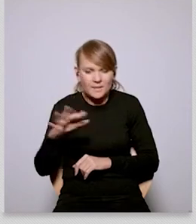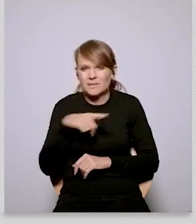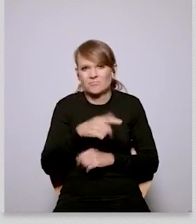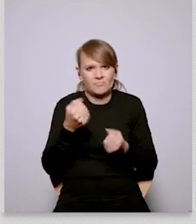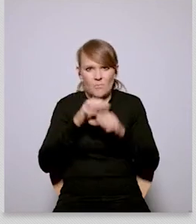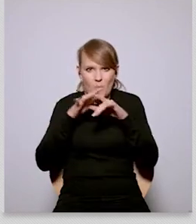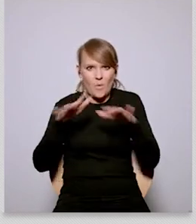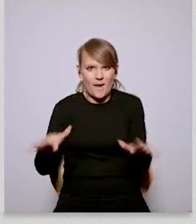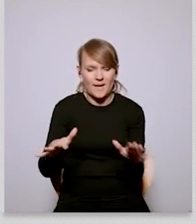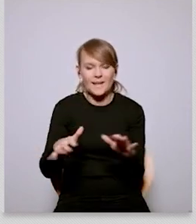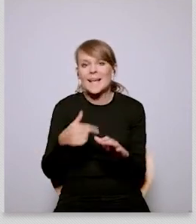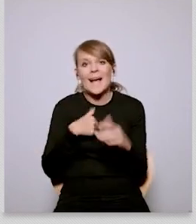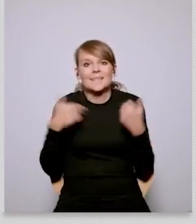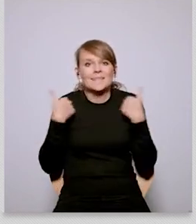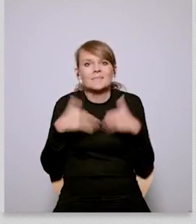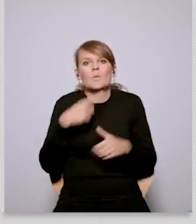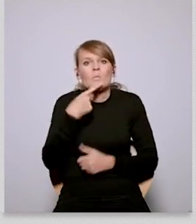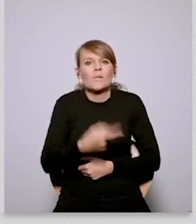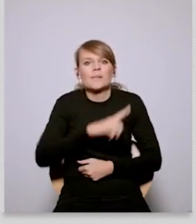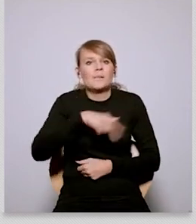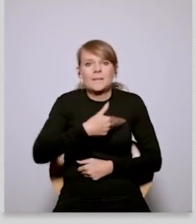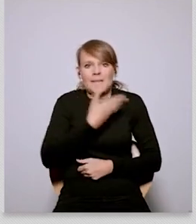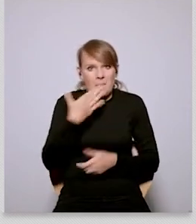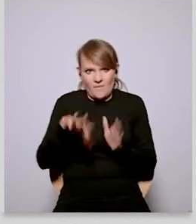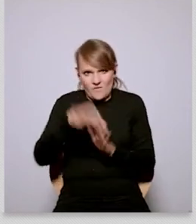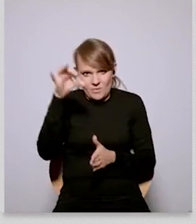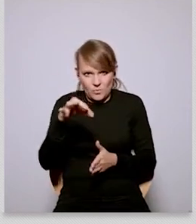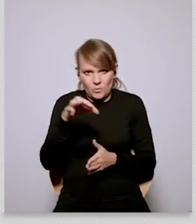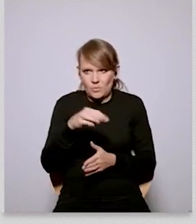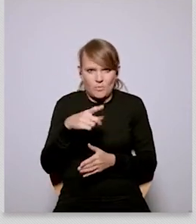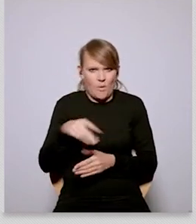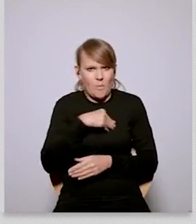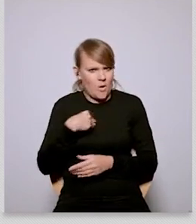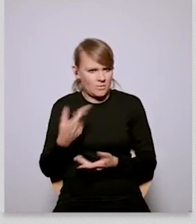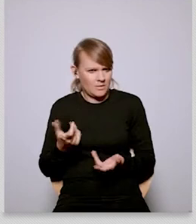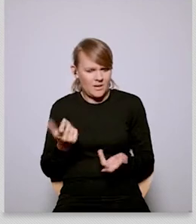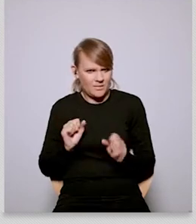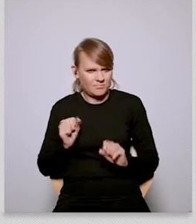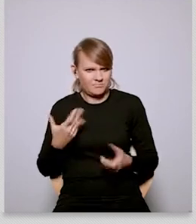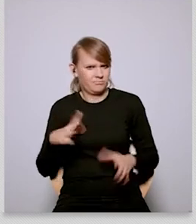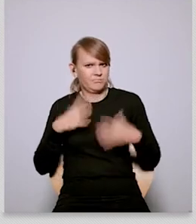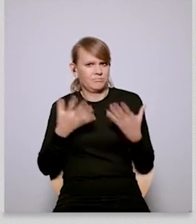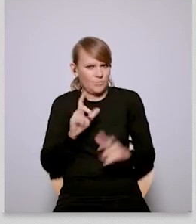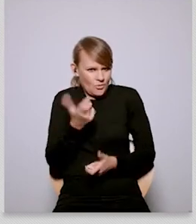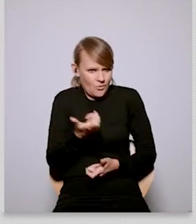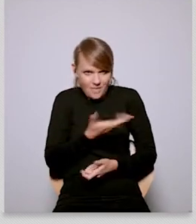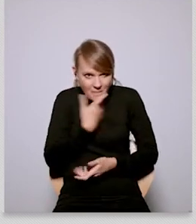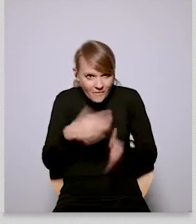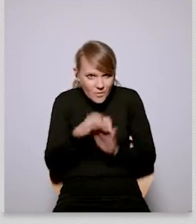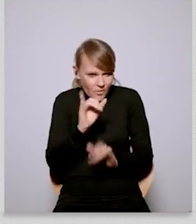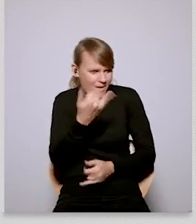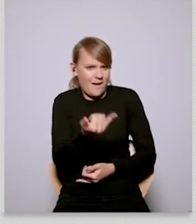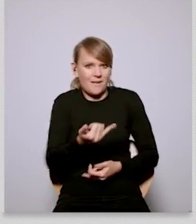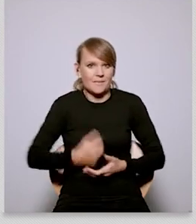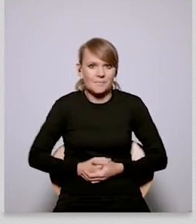soon will have to disclose their carbon footprint okay i don't want to say that we don't have any choice at all because